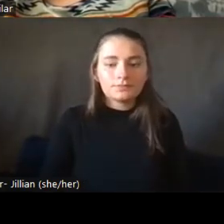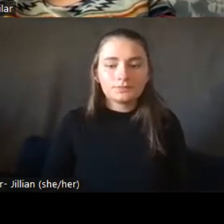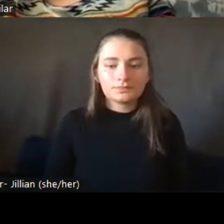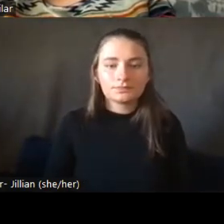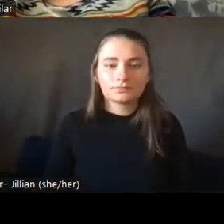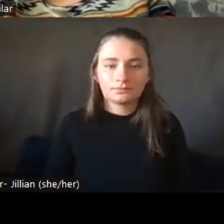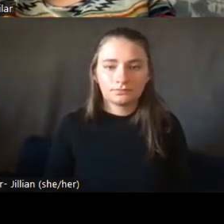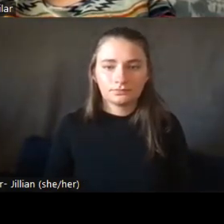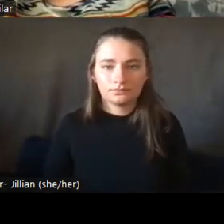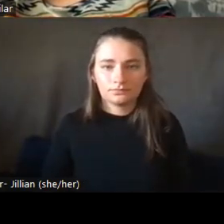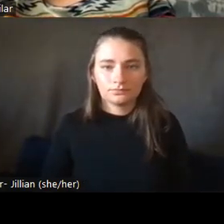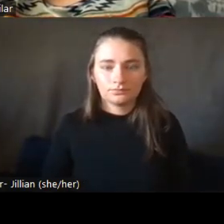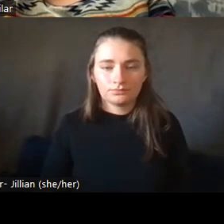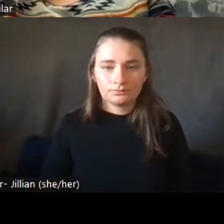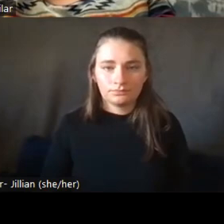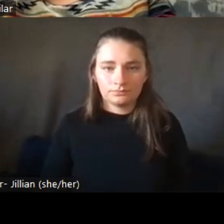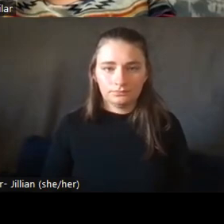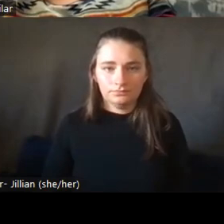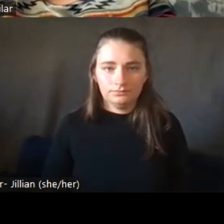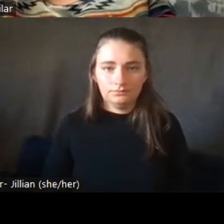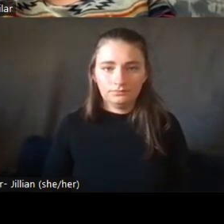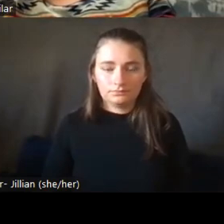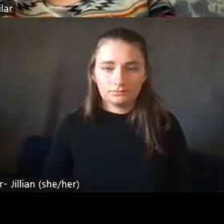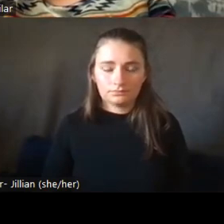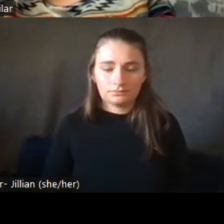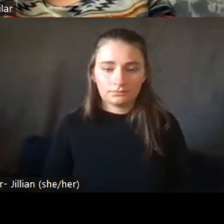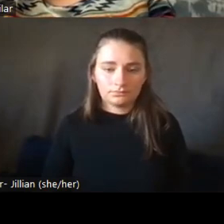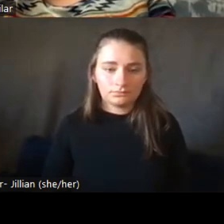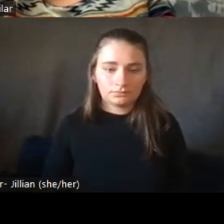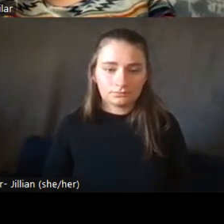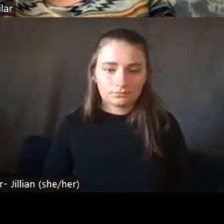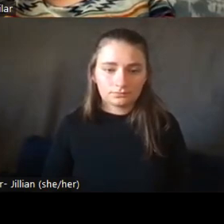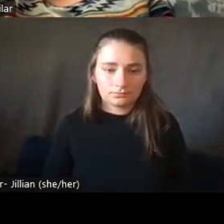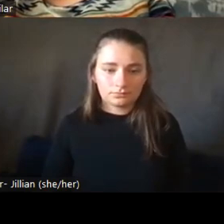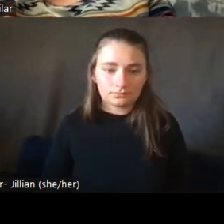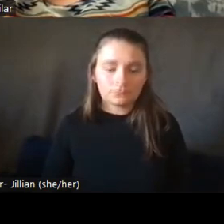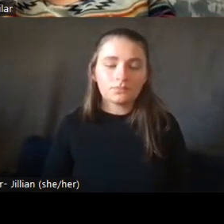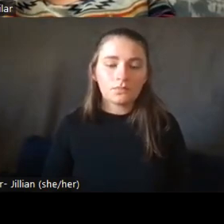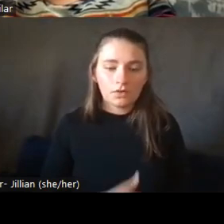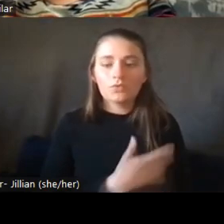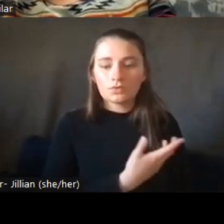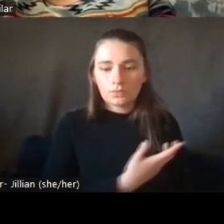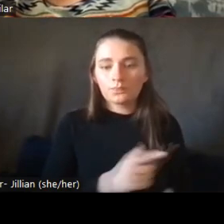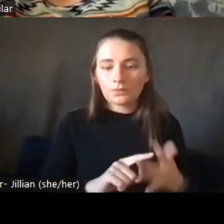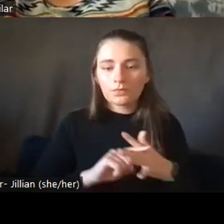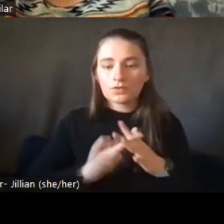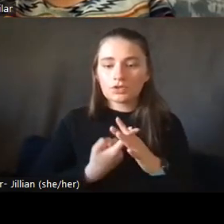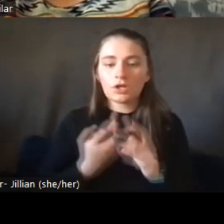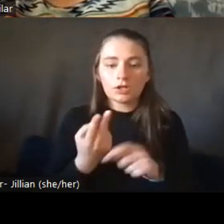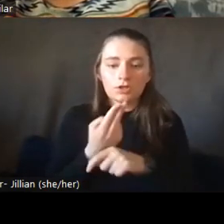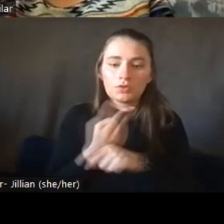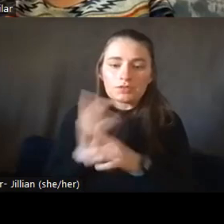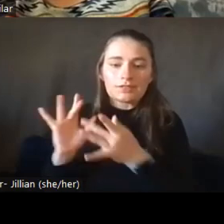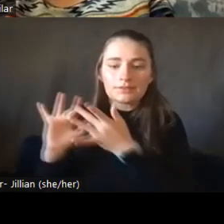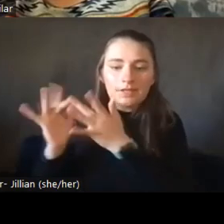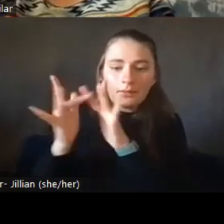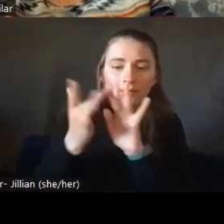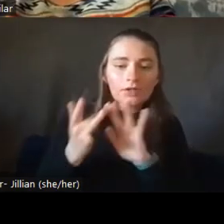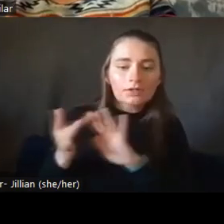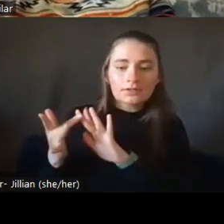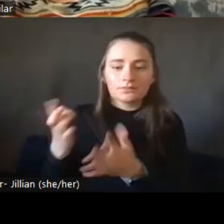it was with that, we started using networks and resources.